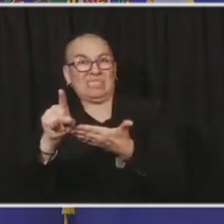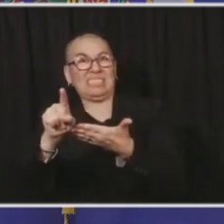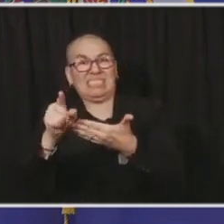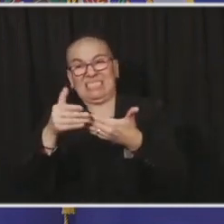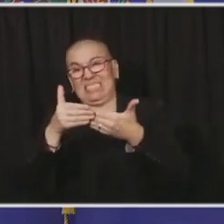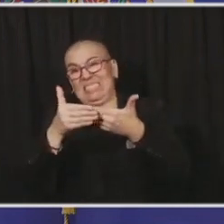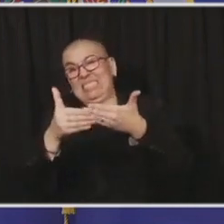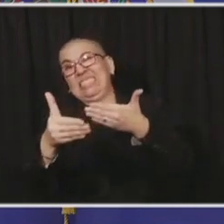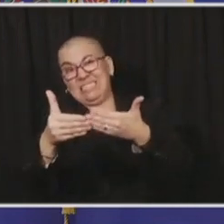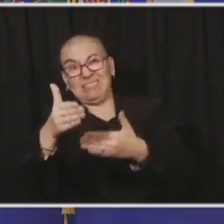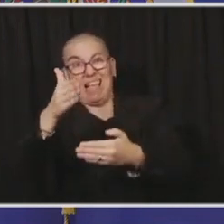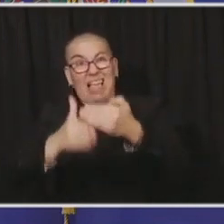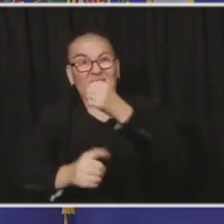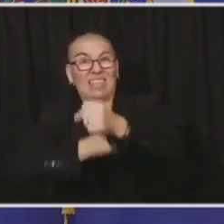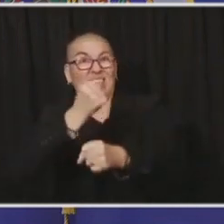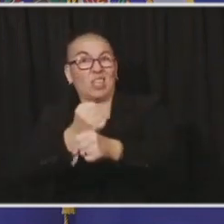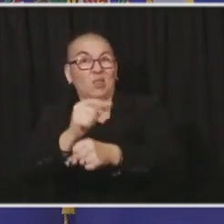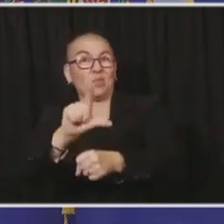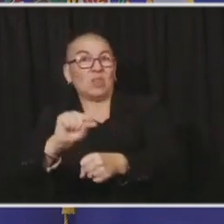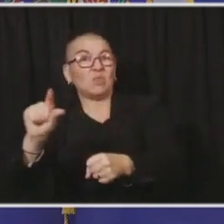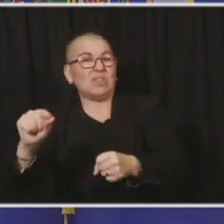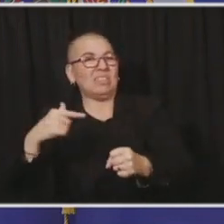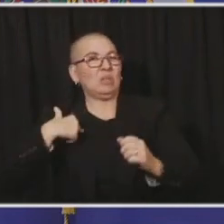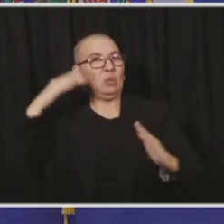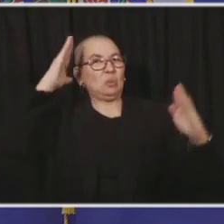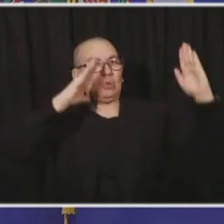staff and facilities and on our citizens.